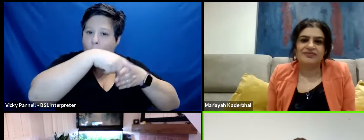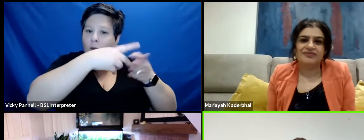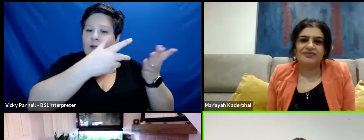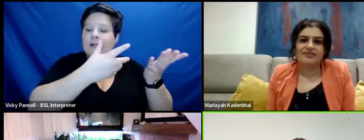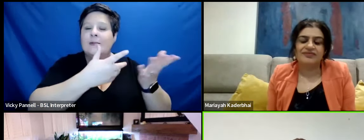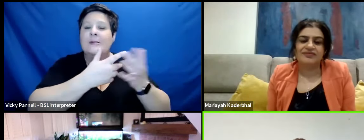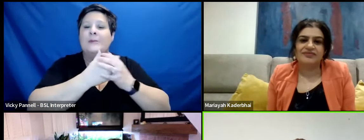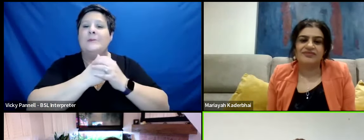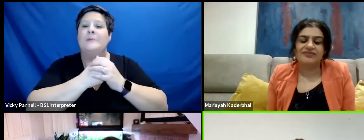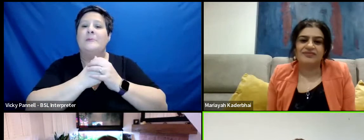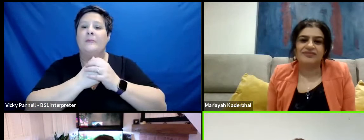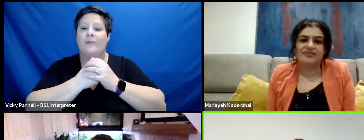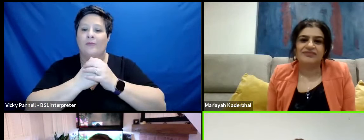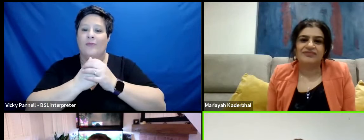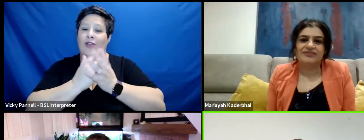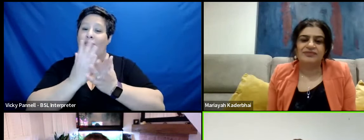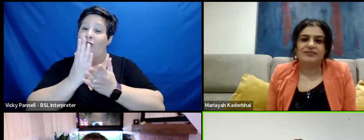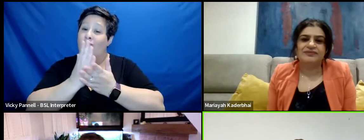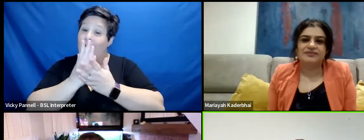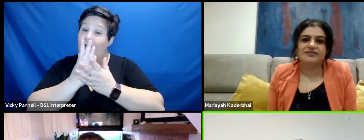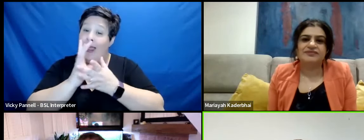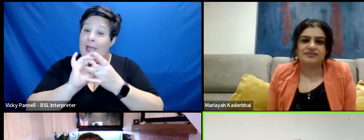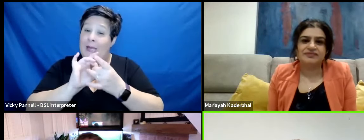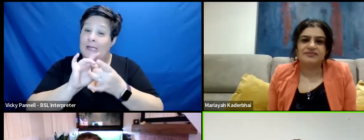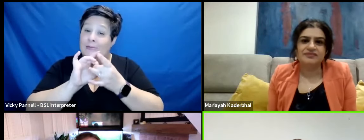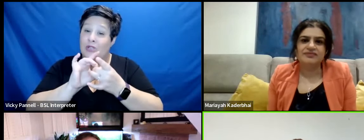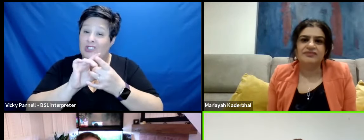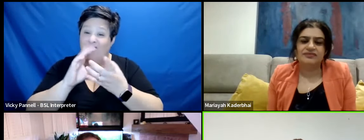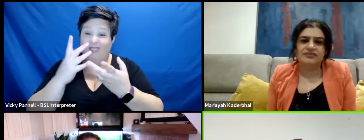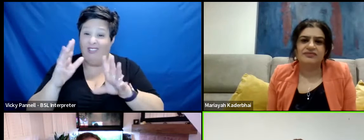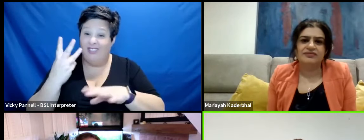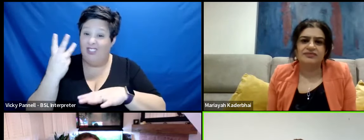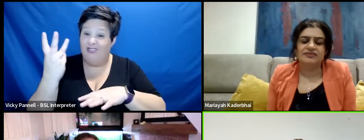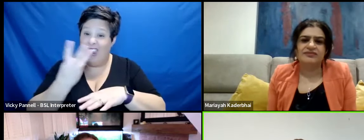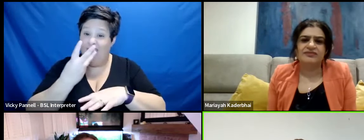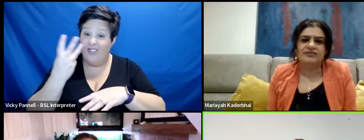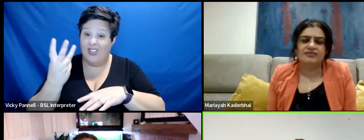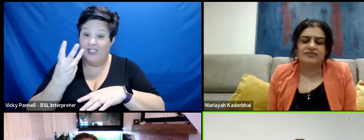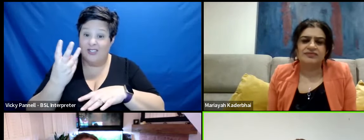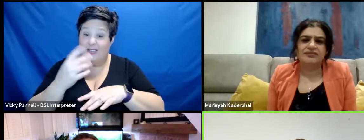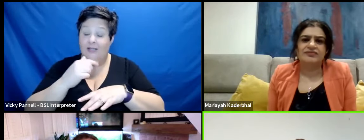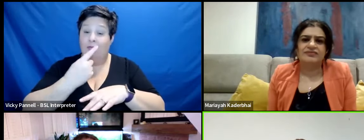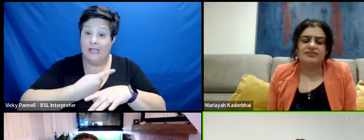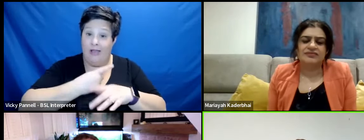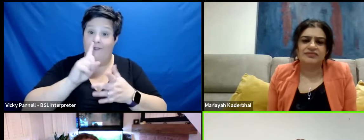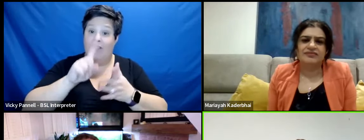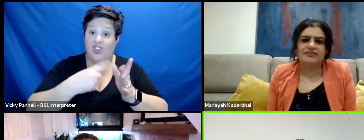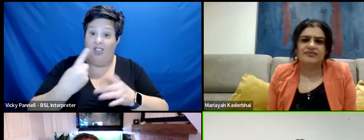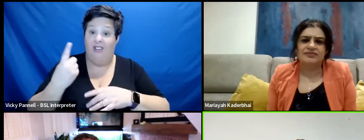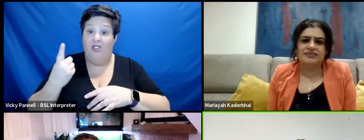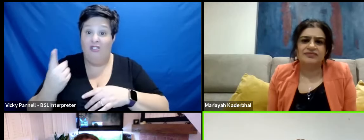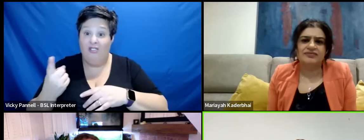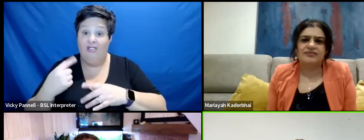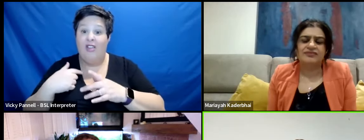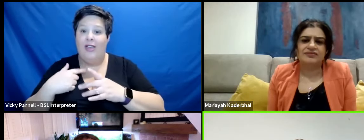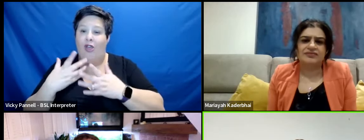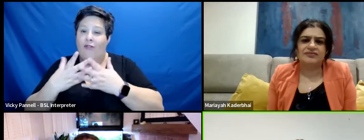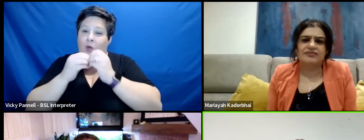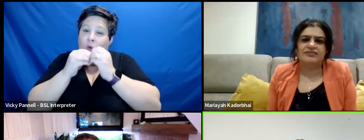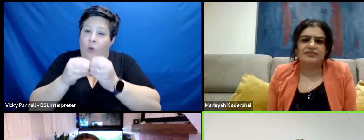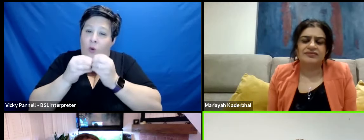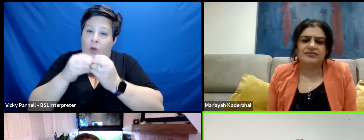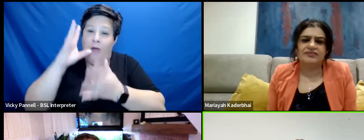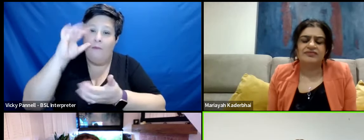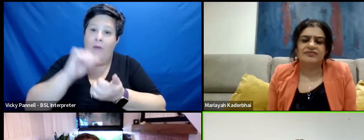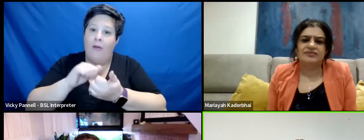it was very, very intimate. was like the three of us on set, myself, Jane and her. And that was sort of a treasured memory in a way,